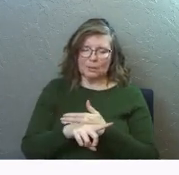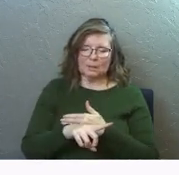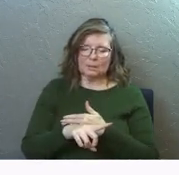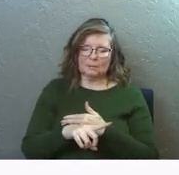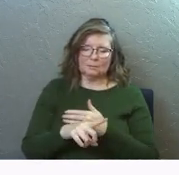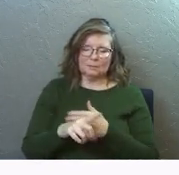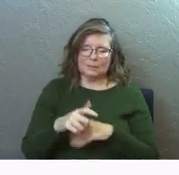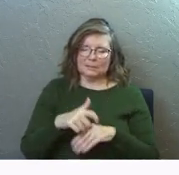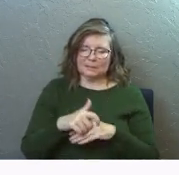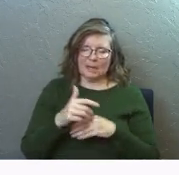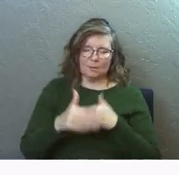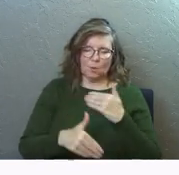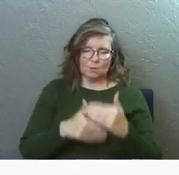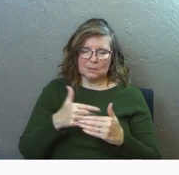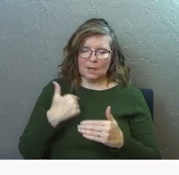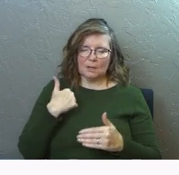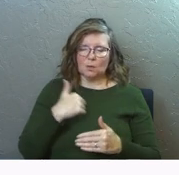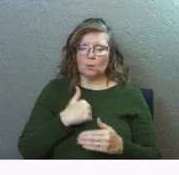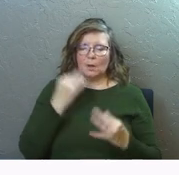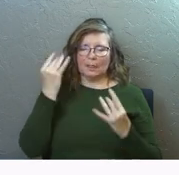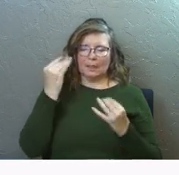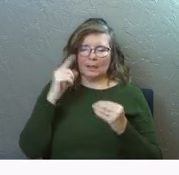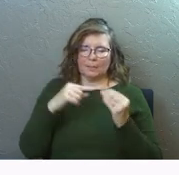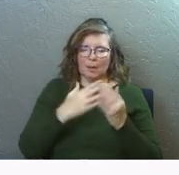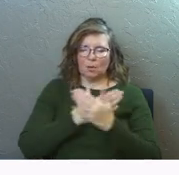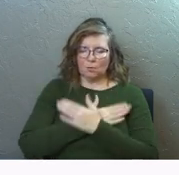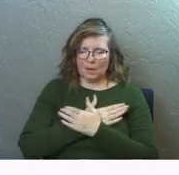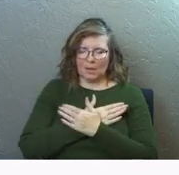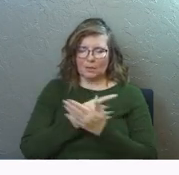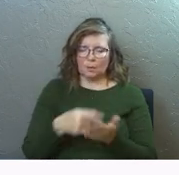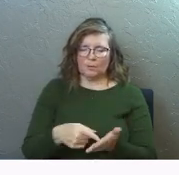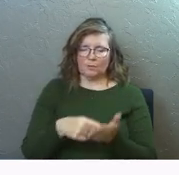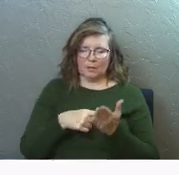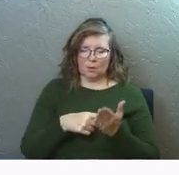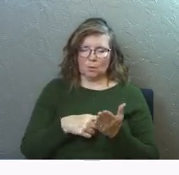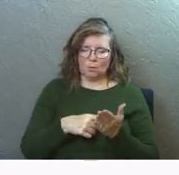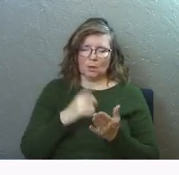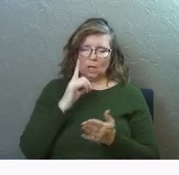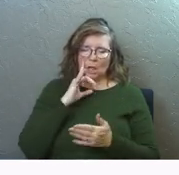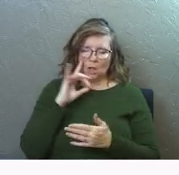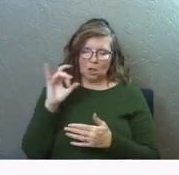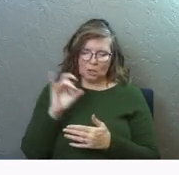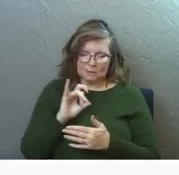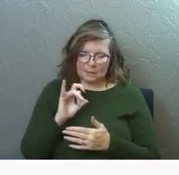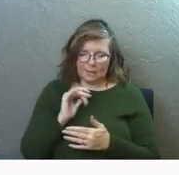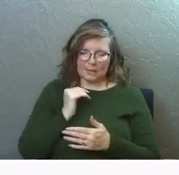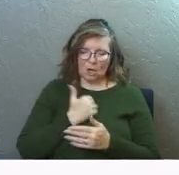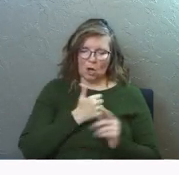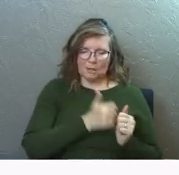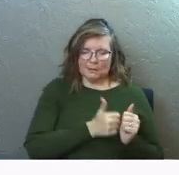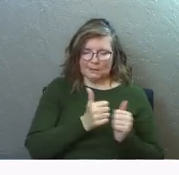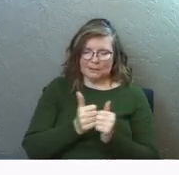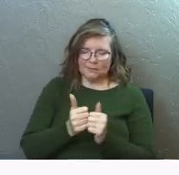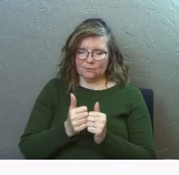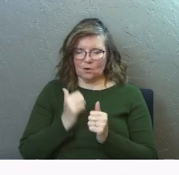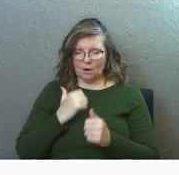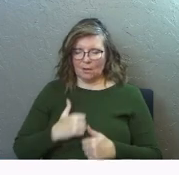as just time goes on, Lord, as we think on rest, that you reveal to us what rest is supposed to look like in our lives, Jesus.